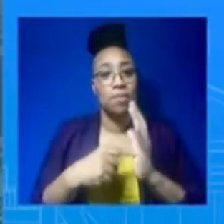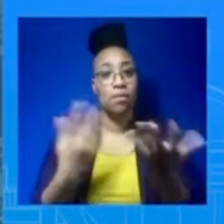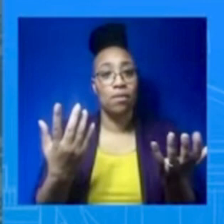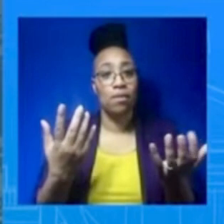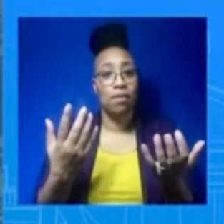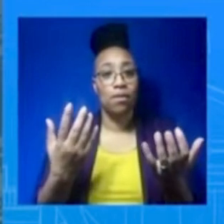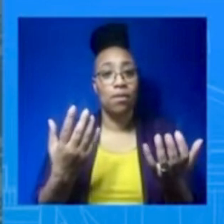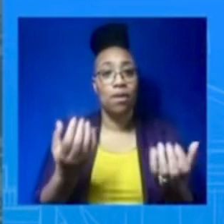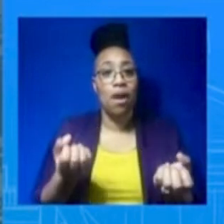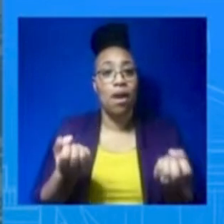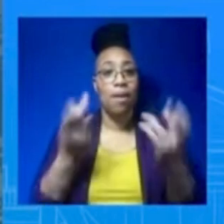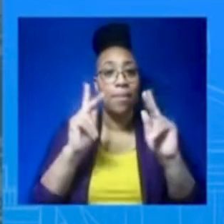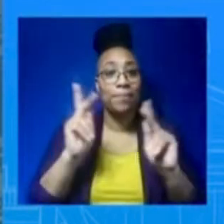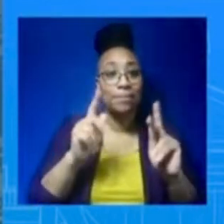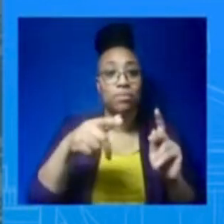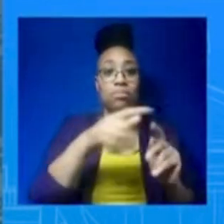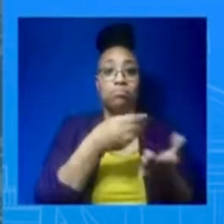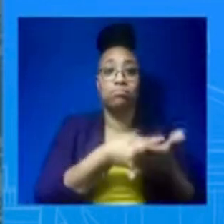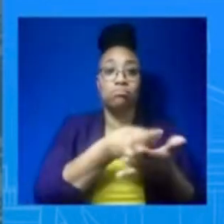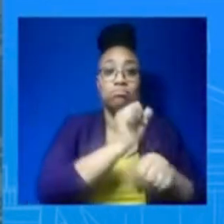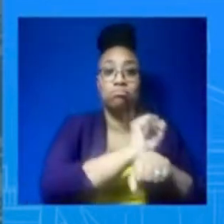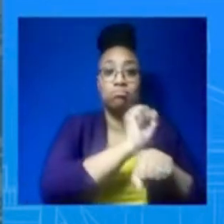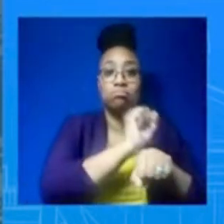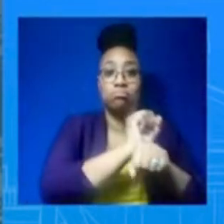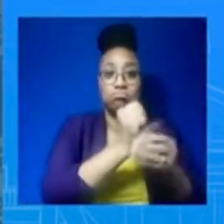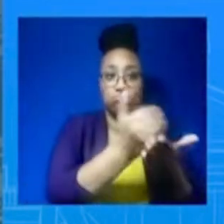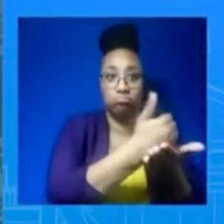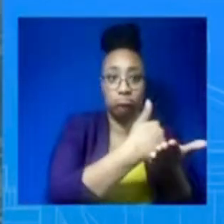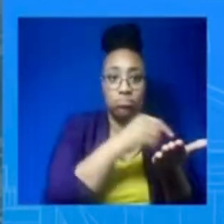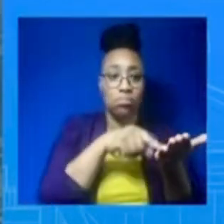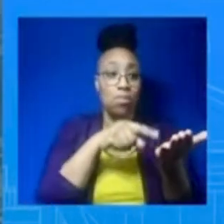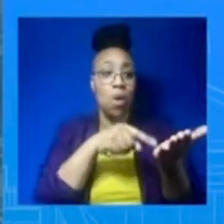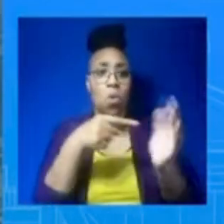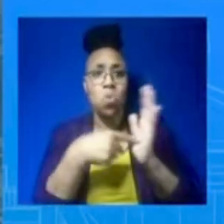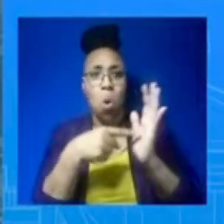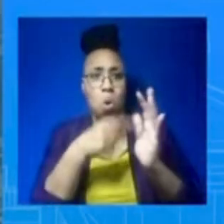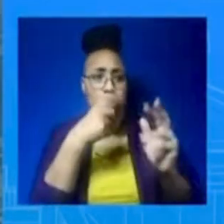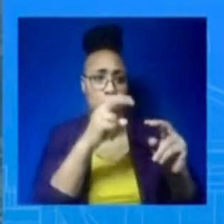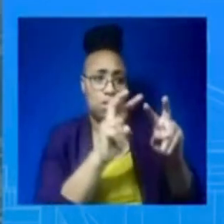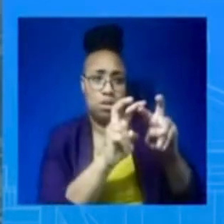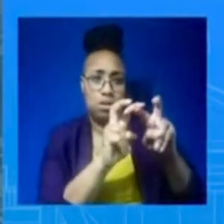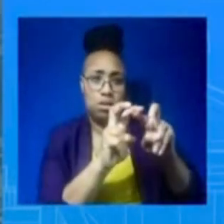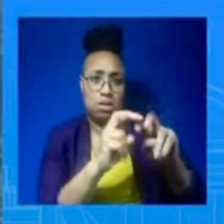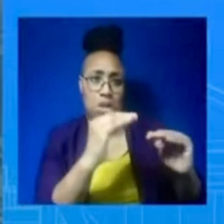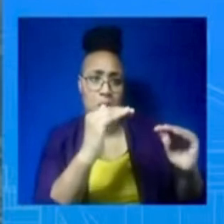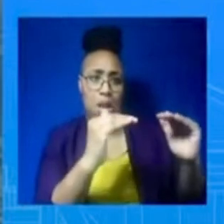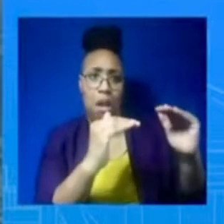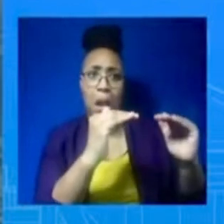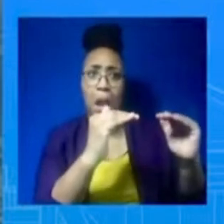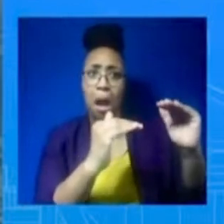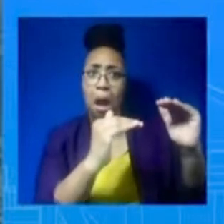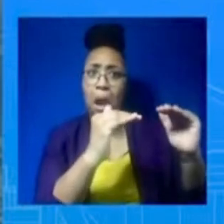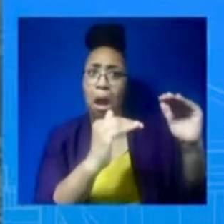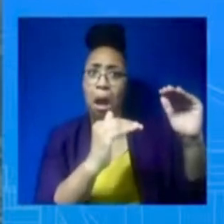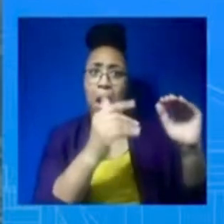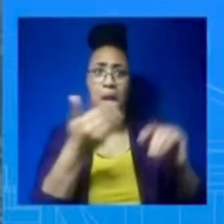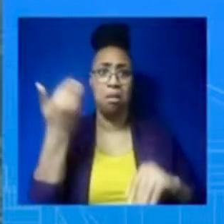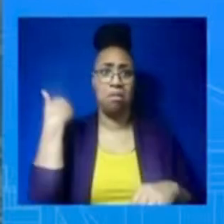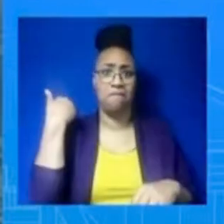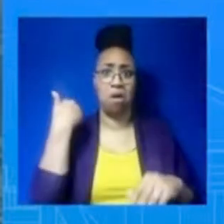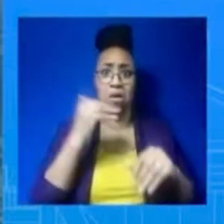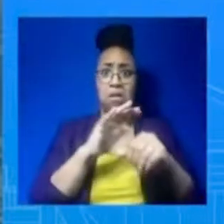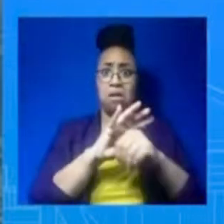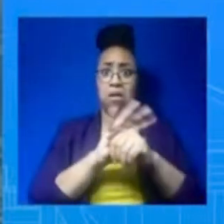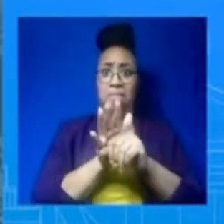pre-pandemic. And so, I think that matters. And let's not forget, we're talking about the economy moments ago. A lot of that is because of the work that this President has